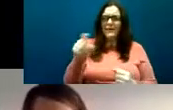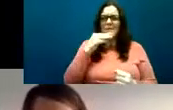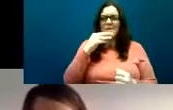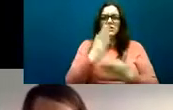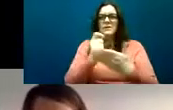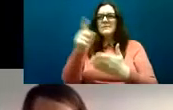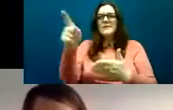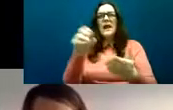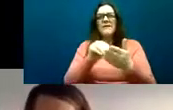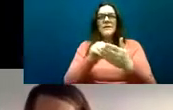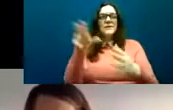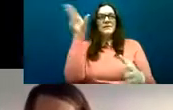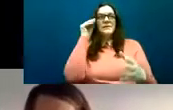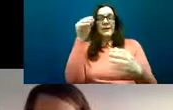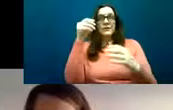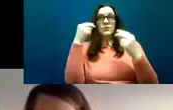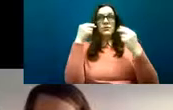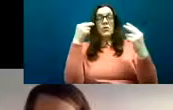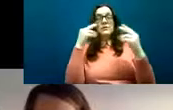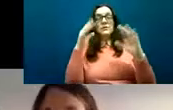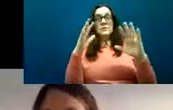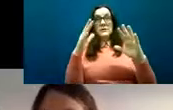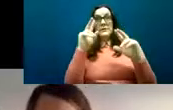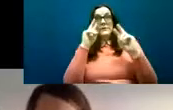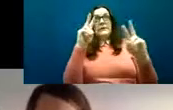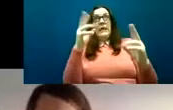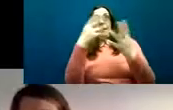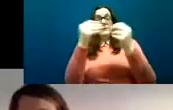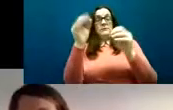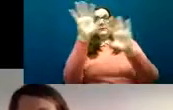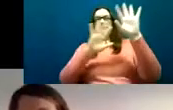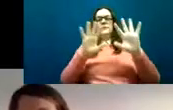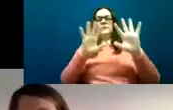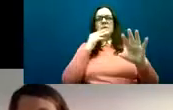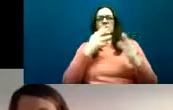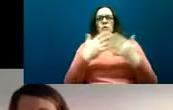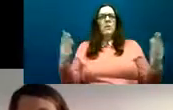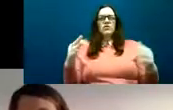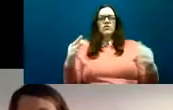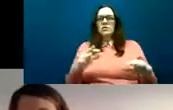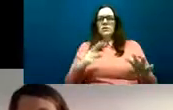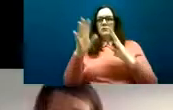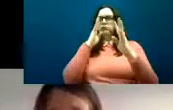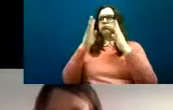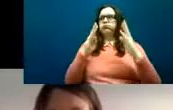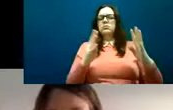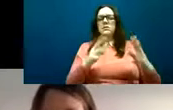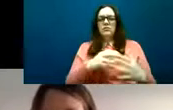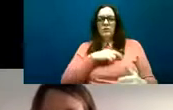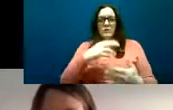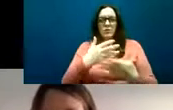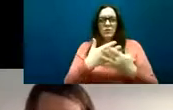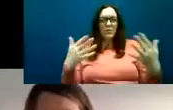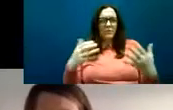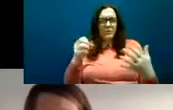so key workers were based in settings which were representative of a range of services provided by of the full range of